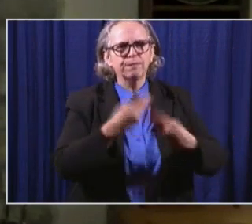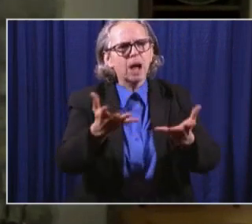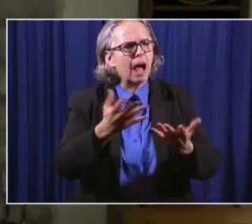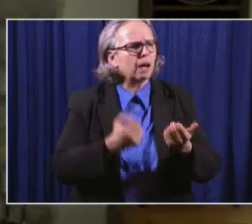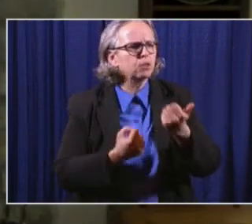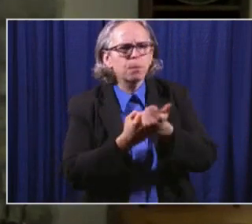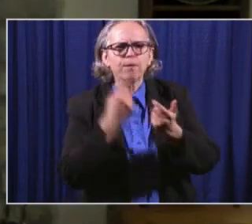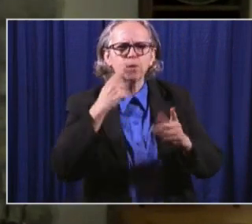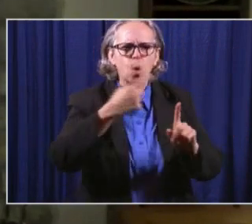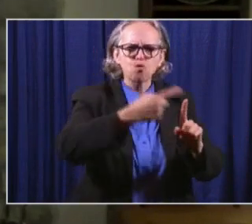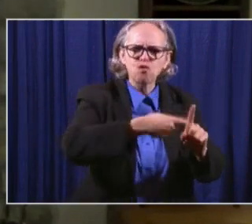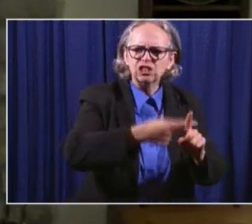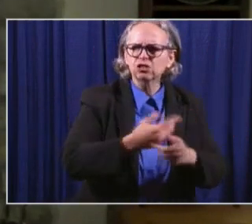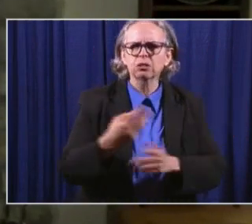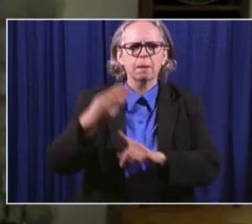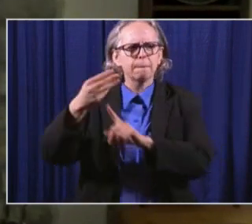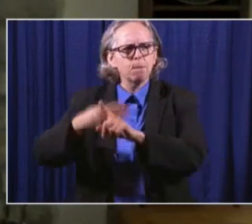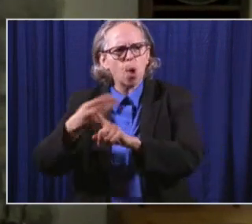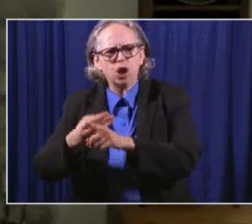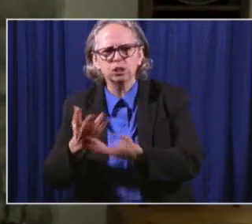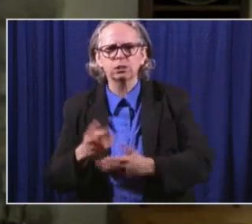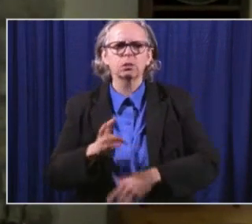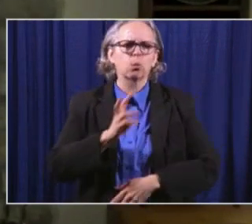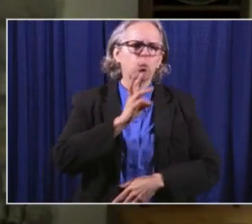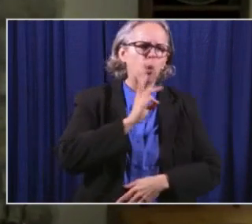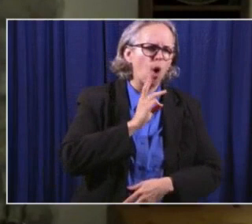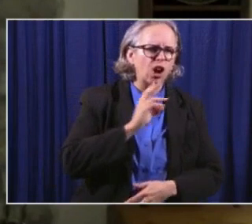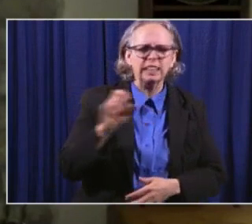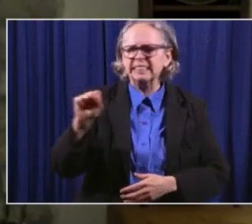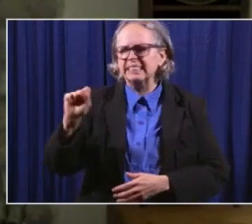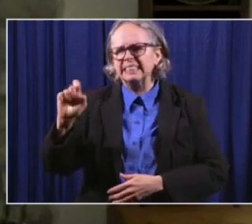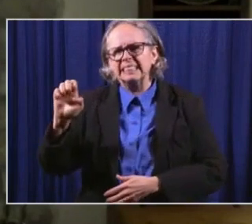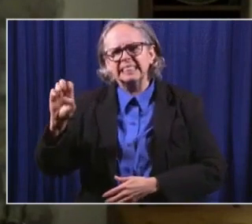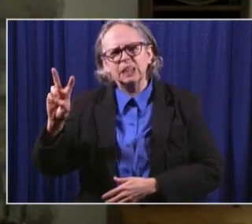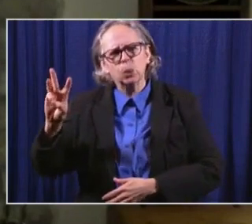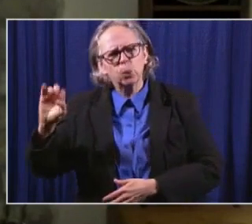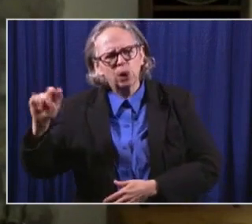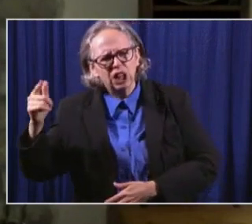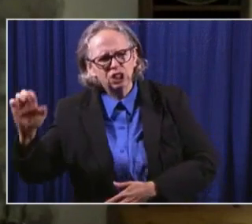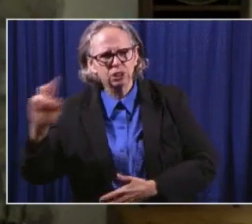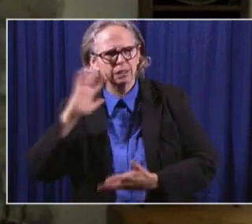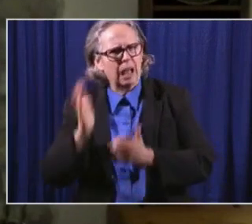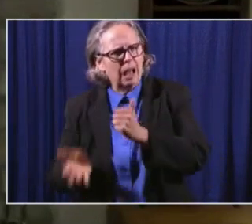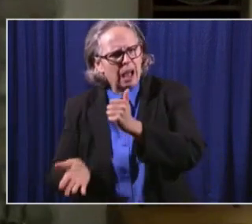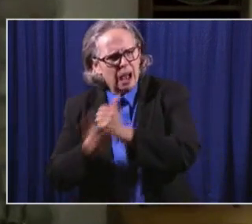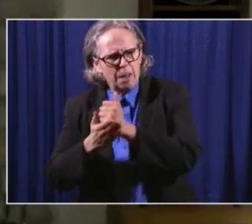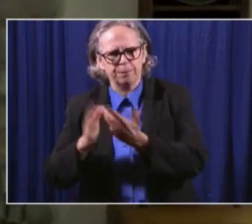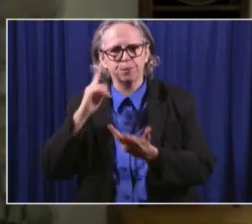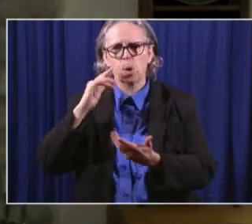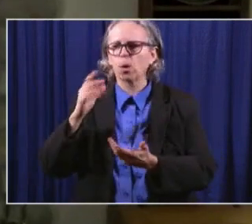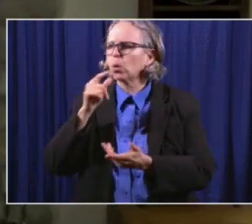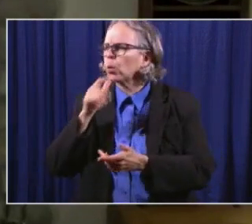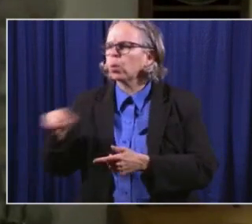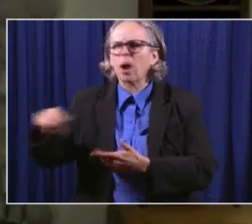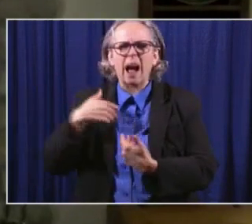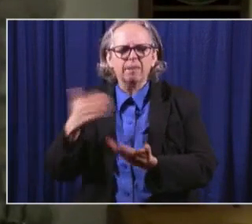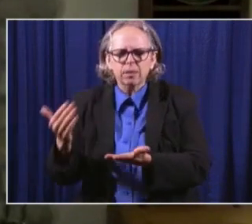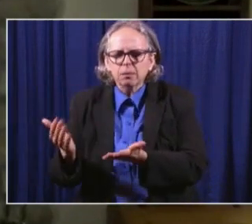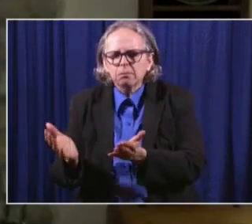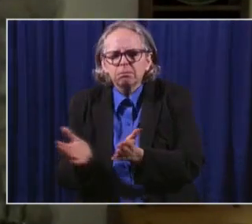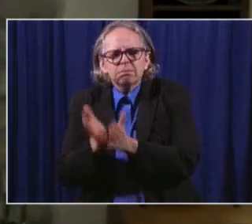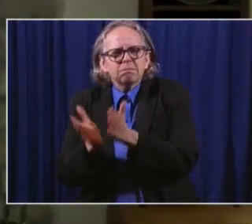and sewer payment assistance to many low-income Ohioans who very much needed and need